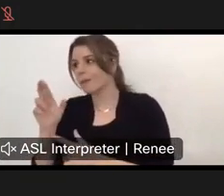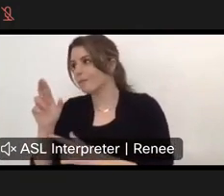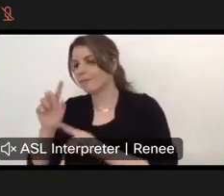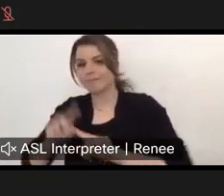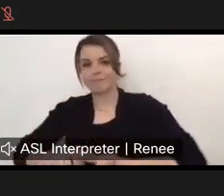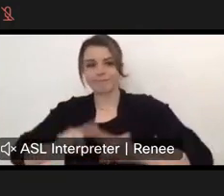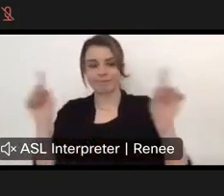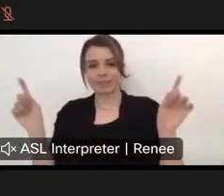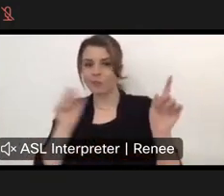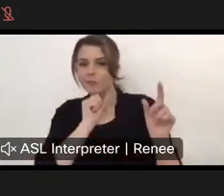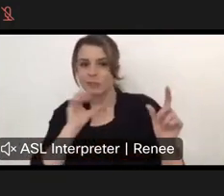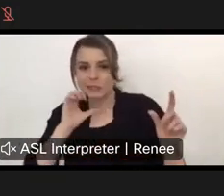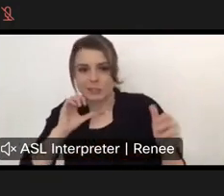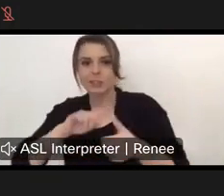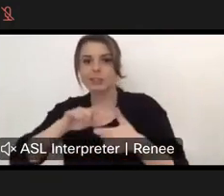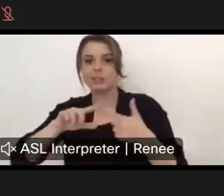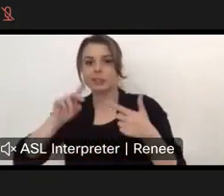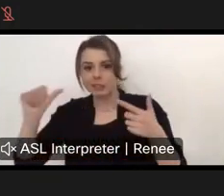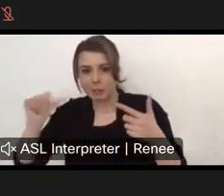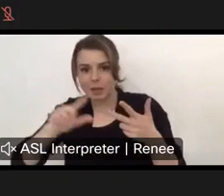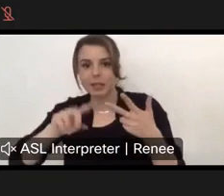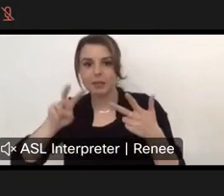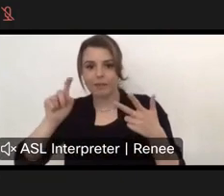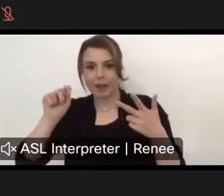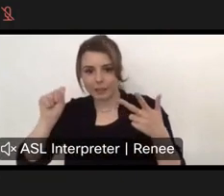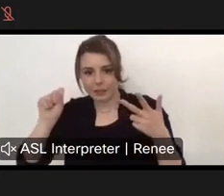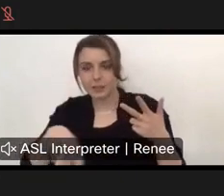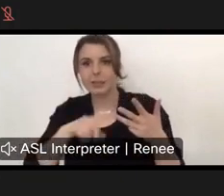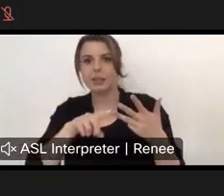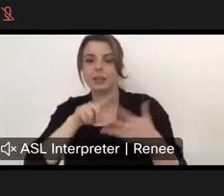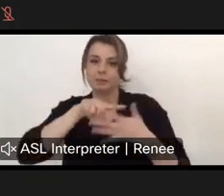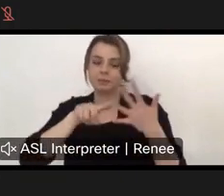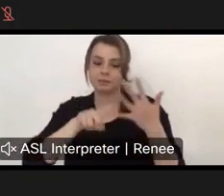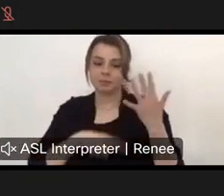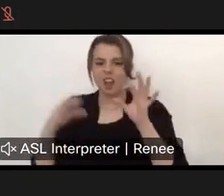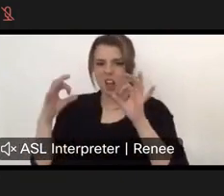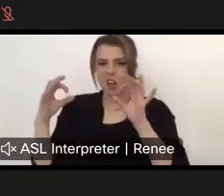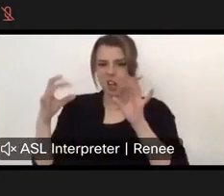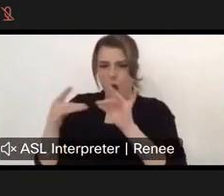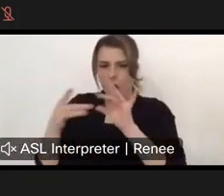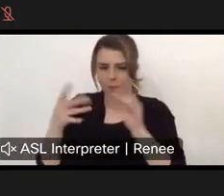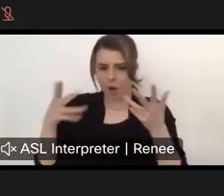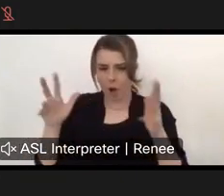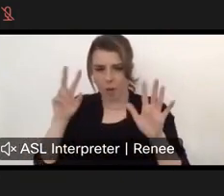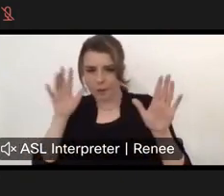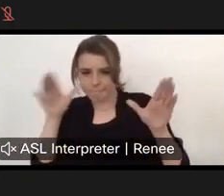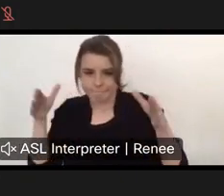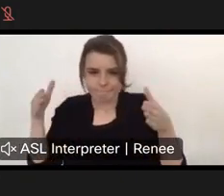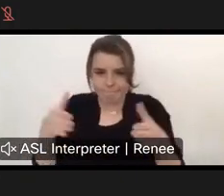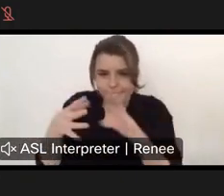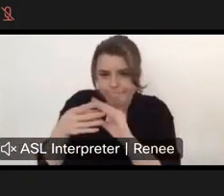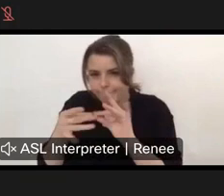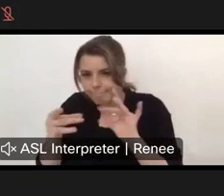seniors, people with disabilities, veterans. And that's a comment that we're looking at closely. Um,